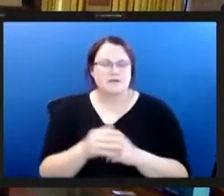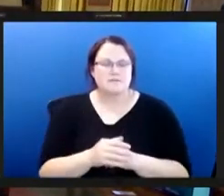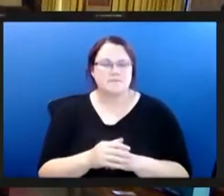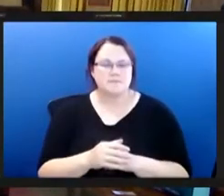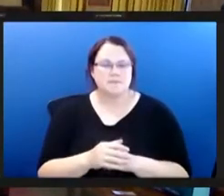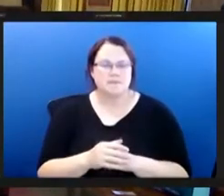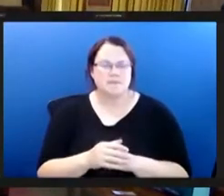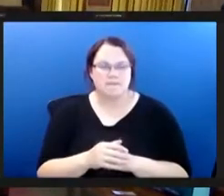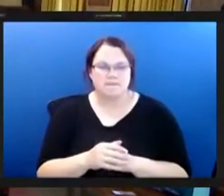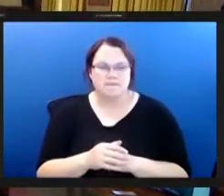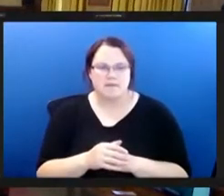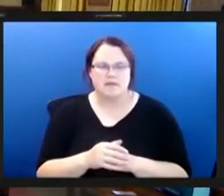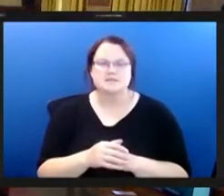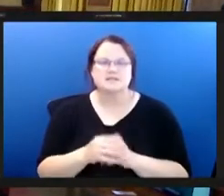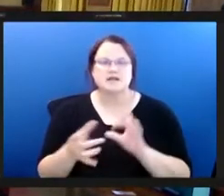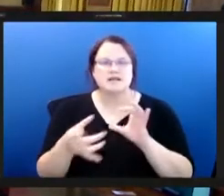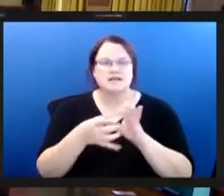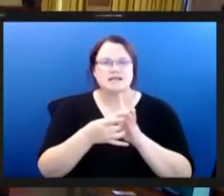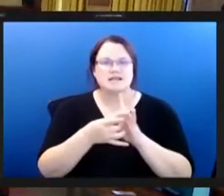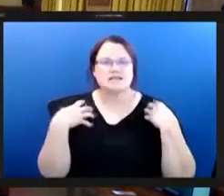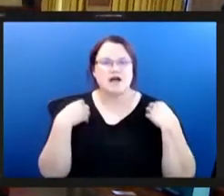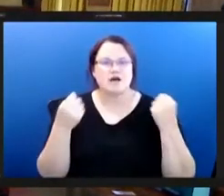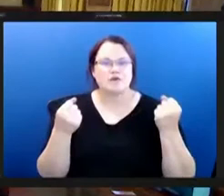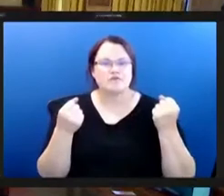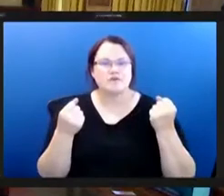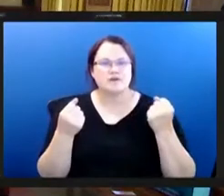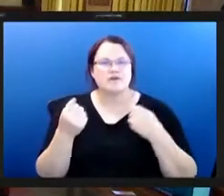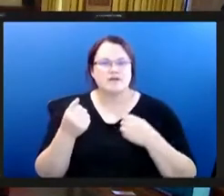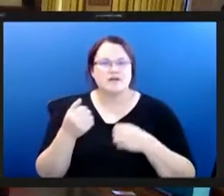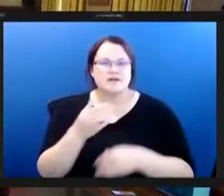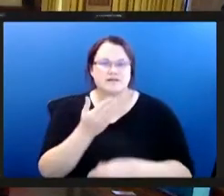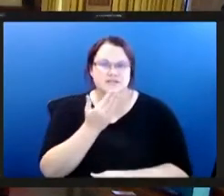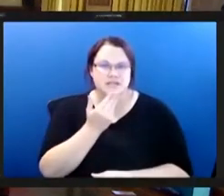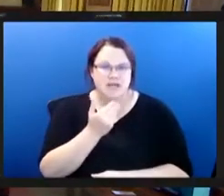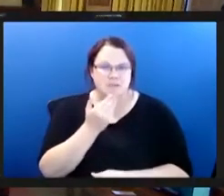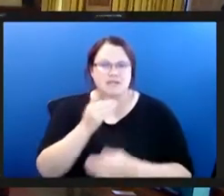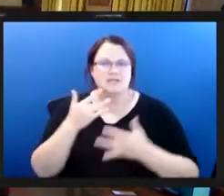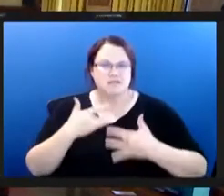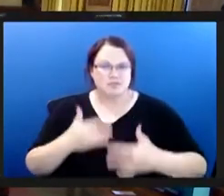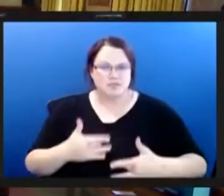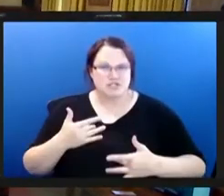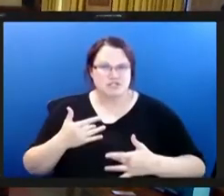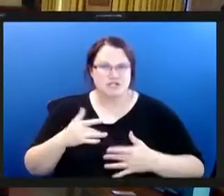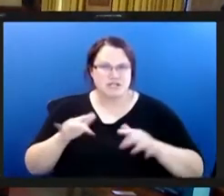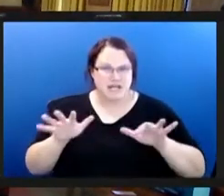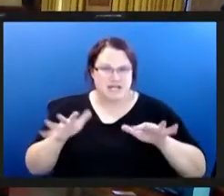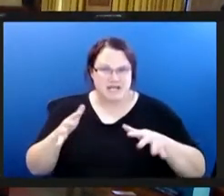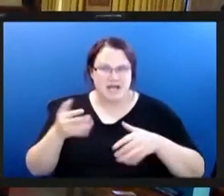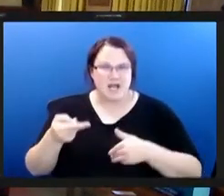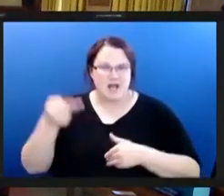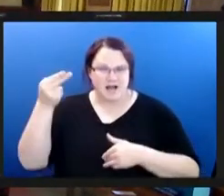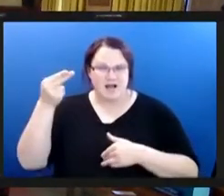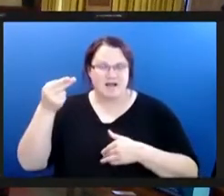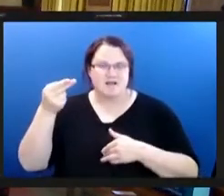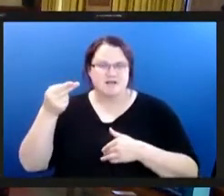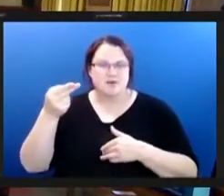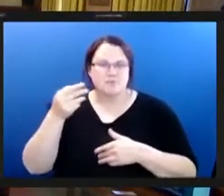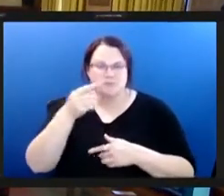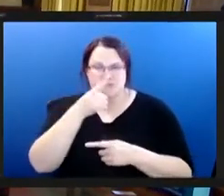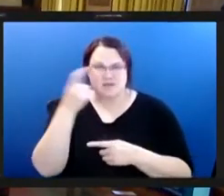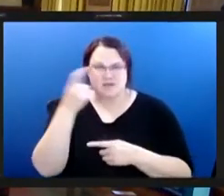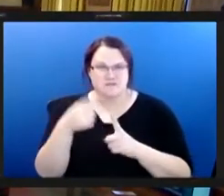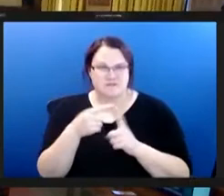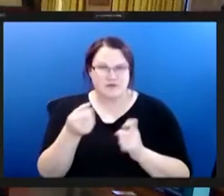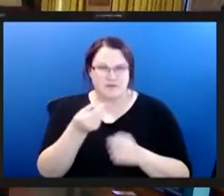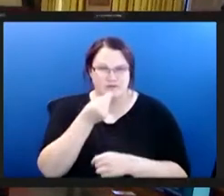linked to health our community members suffer very high rates of diabetes depression and anxiety all of which are affected by our daily diets again